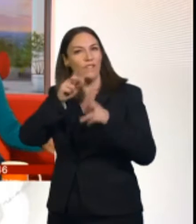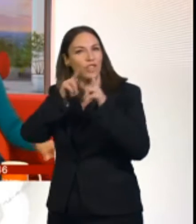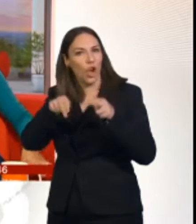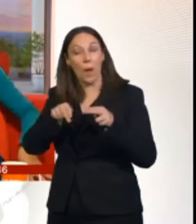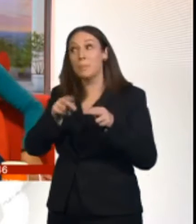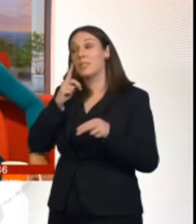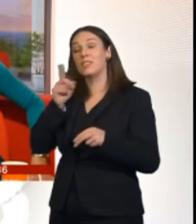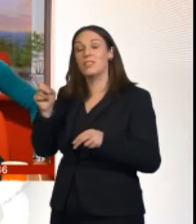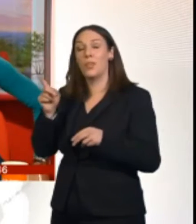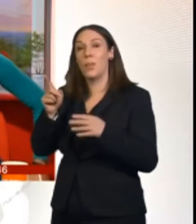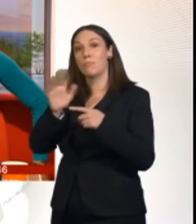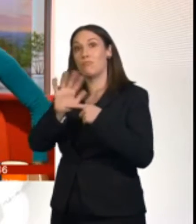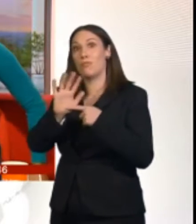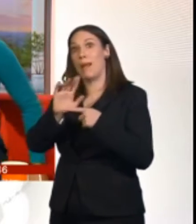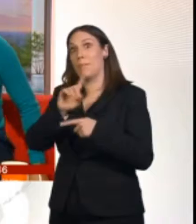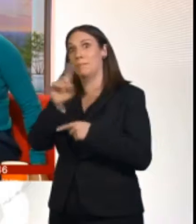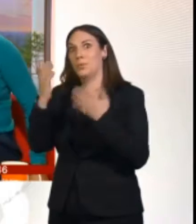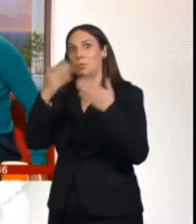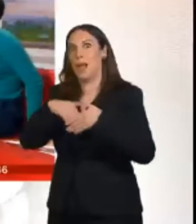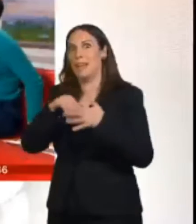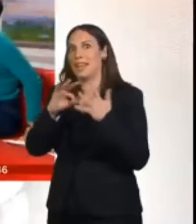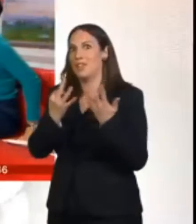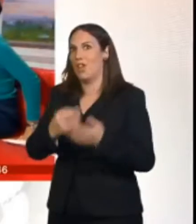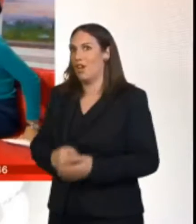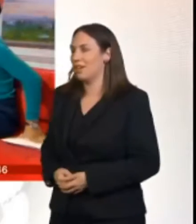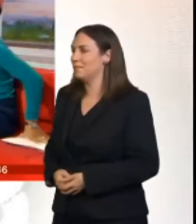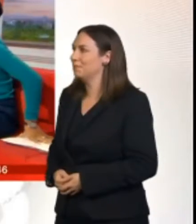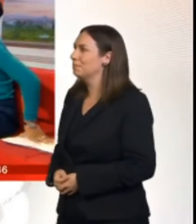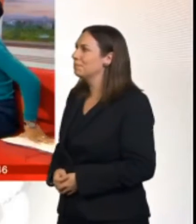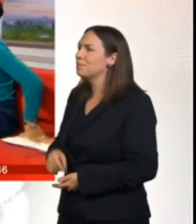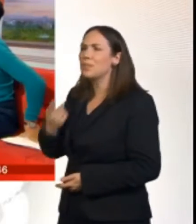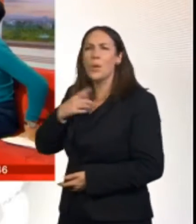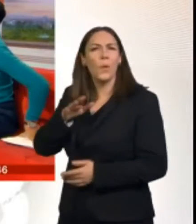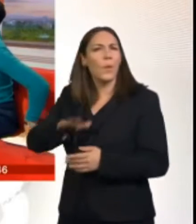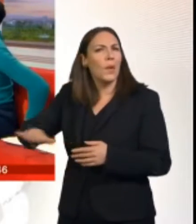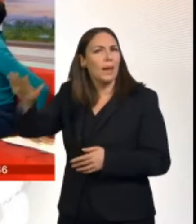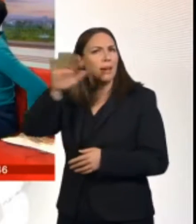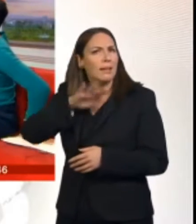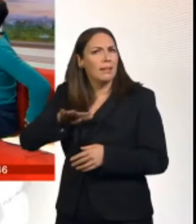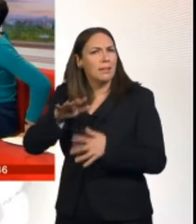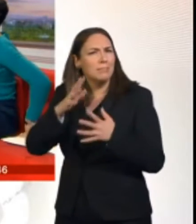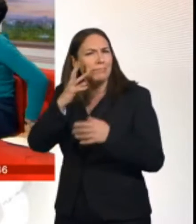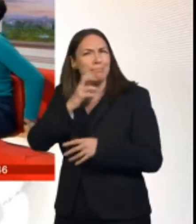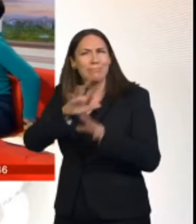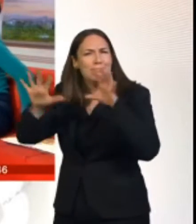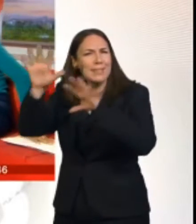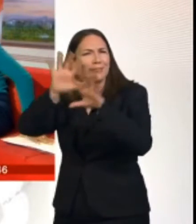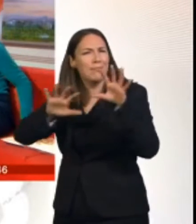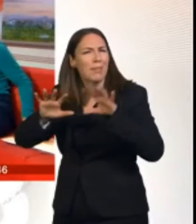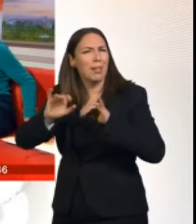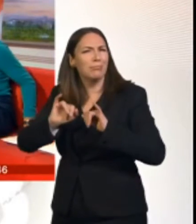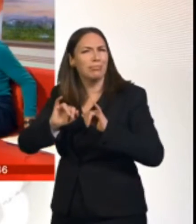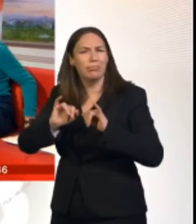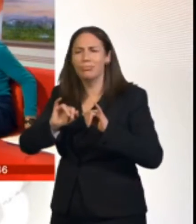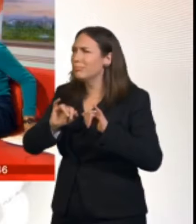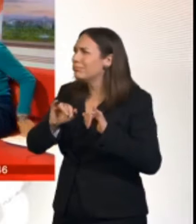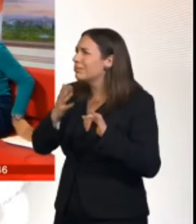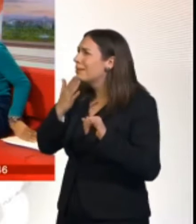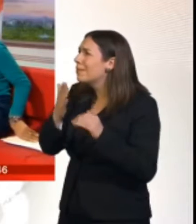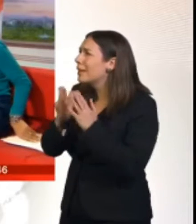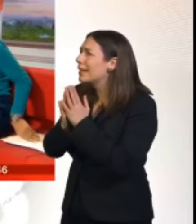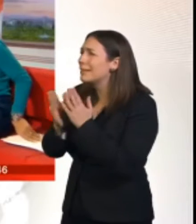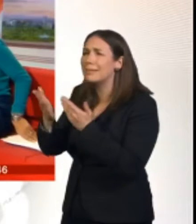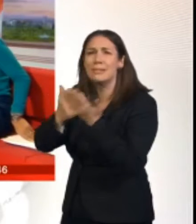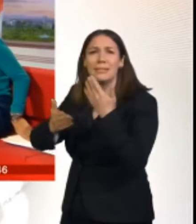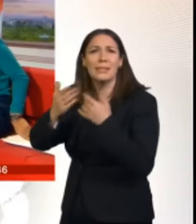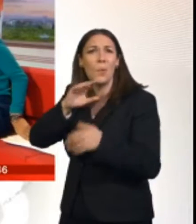It's 14 minutes to eight. It is miserable outside. Matt, good morning to you. Tell me the sunshine's going to come up and all this